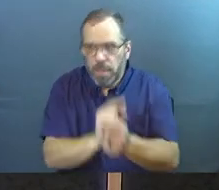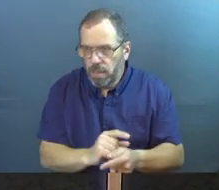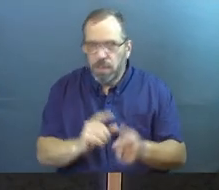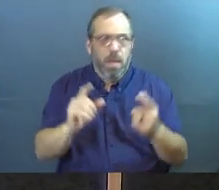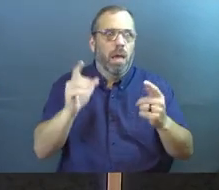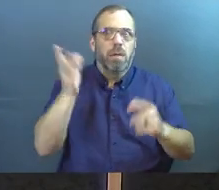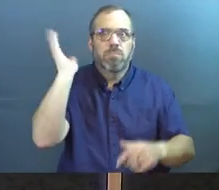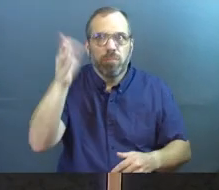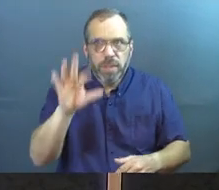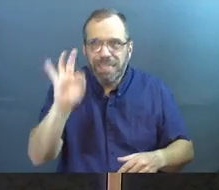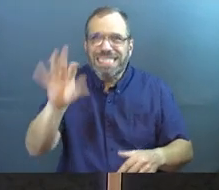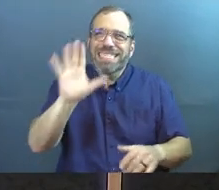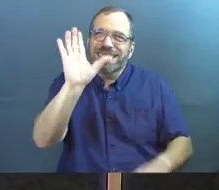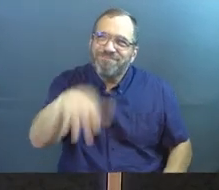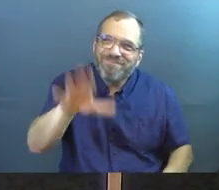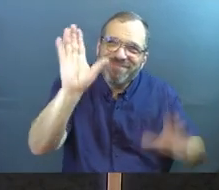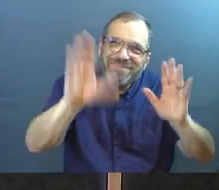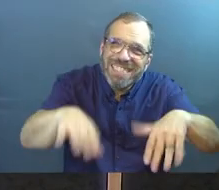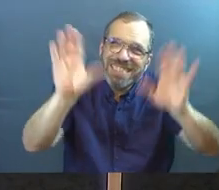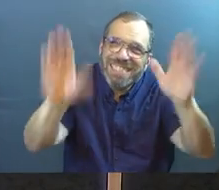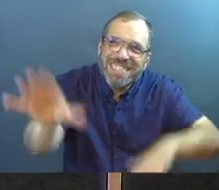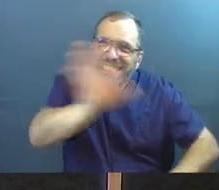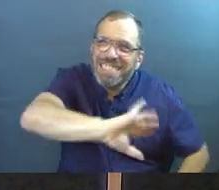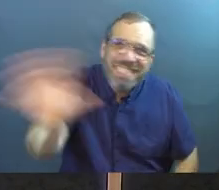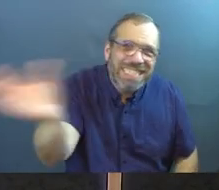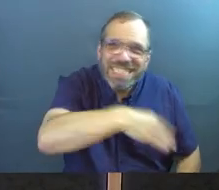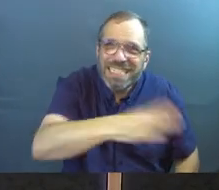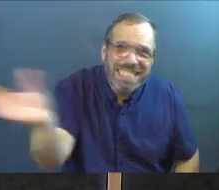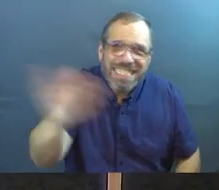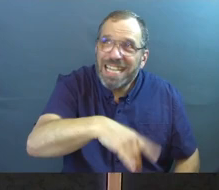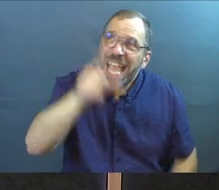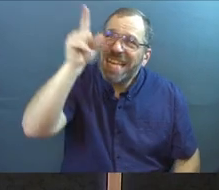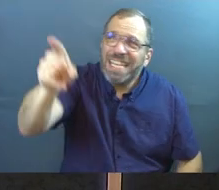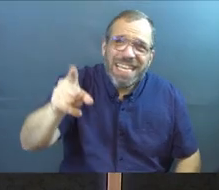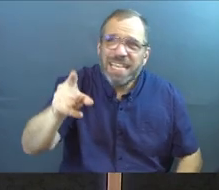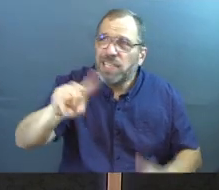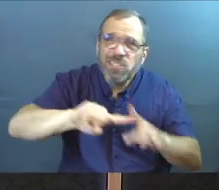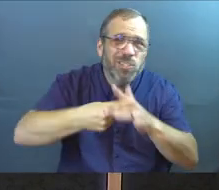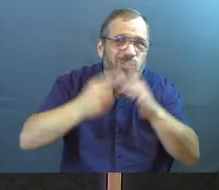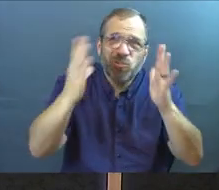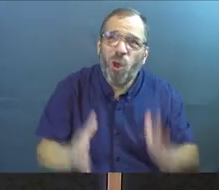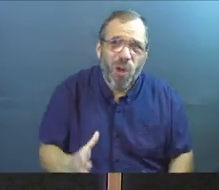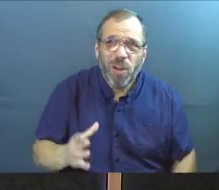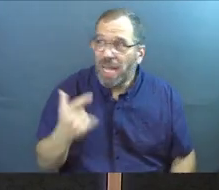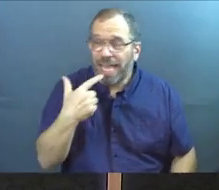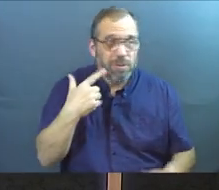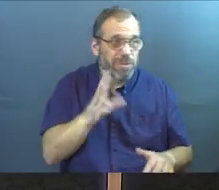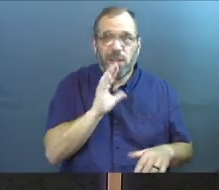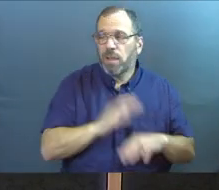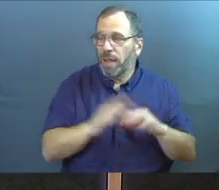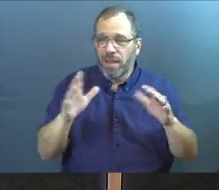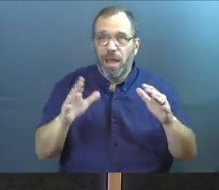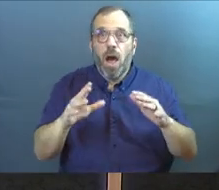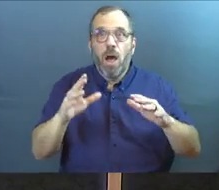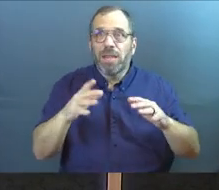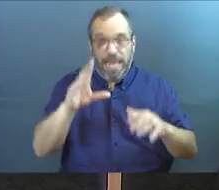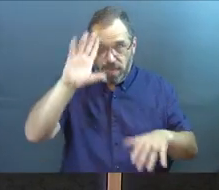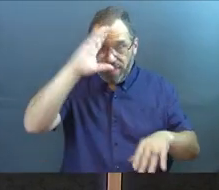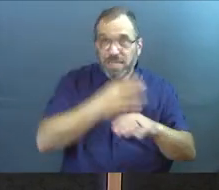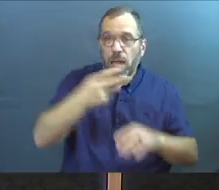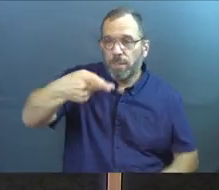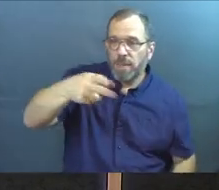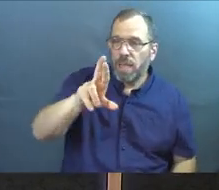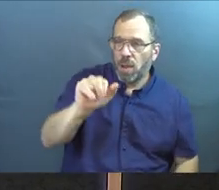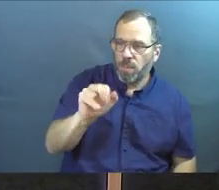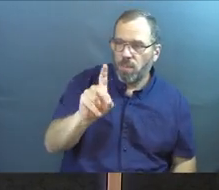messages toward you to try to get your attention. Absolutely, he is the great initiator. Like, we talk about the prodigal son